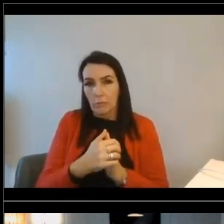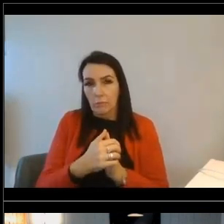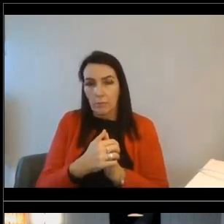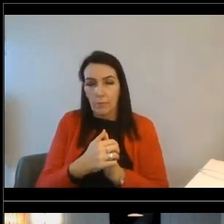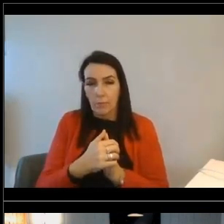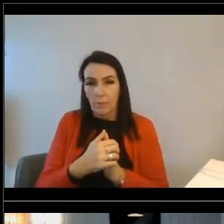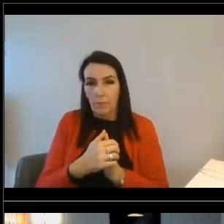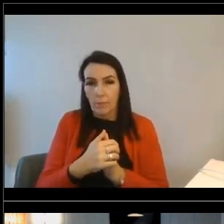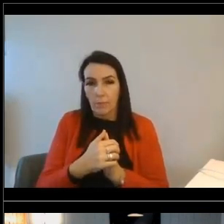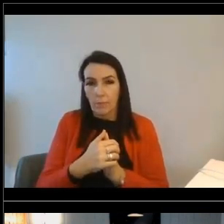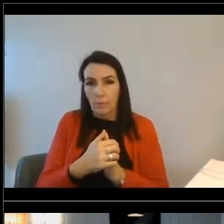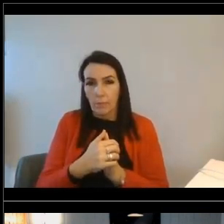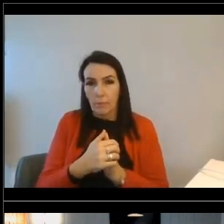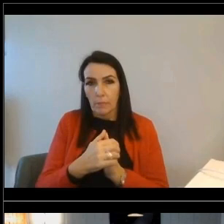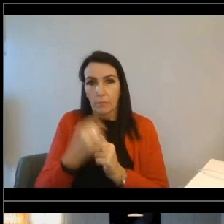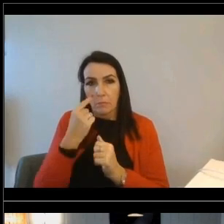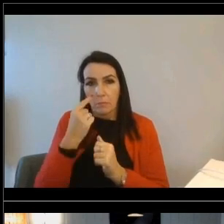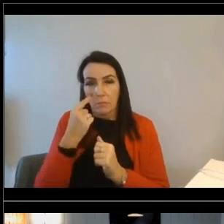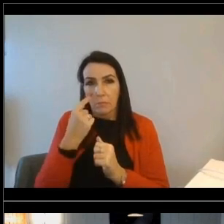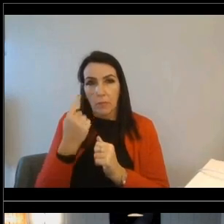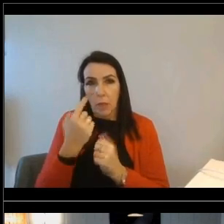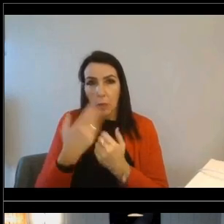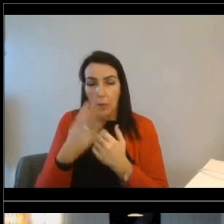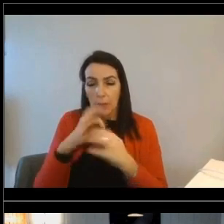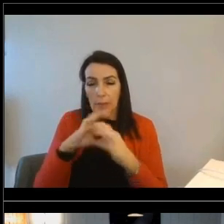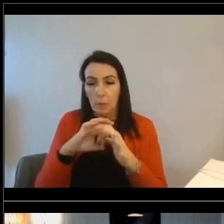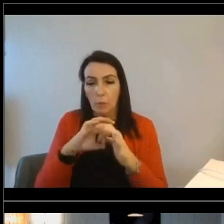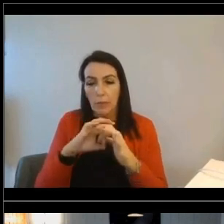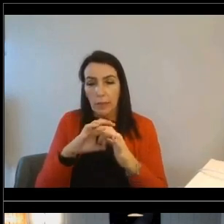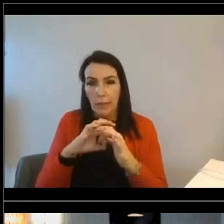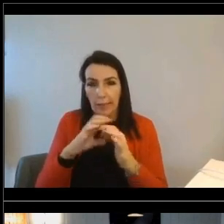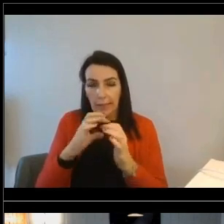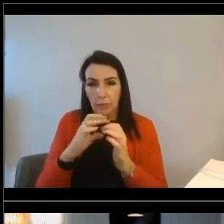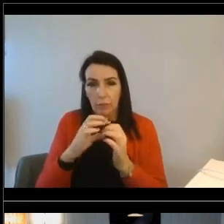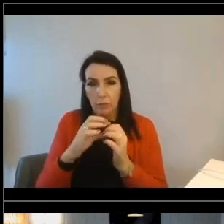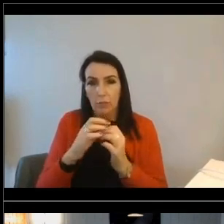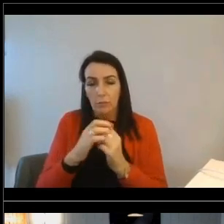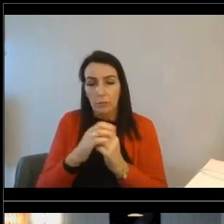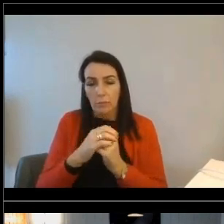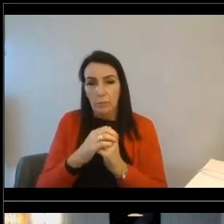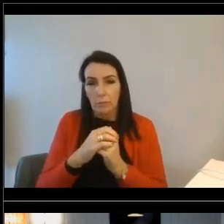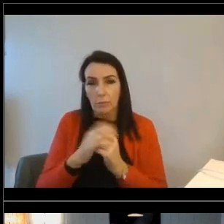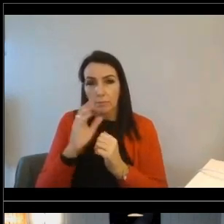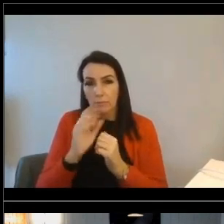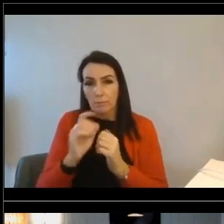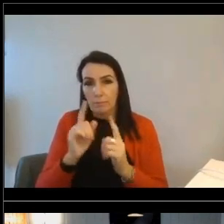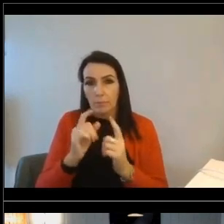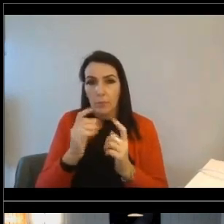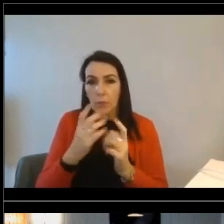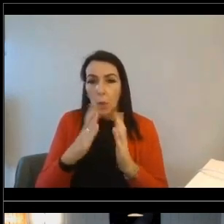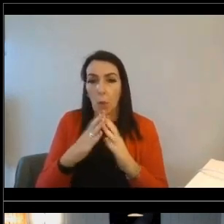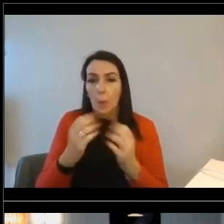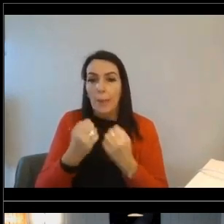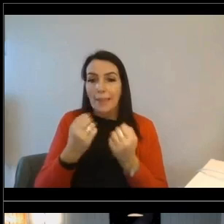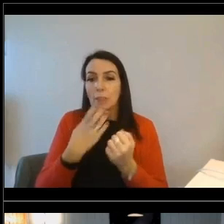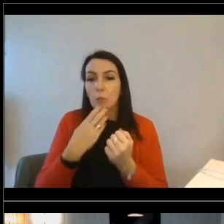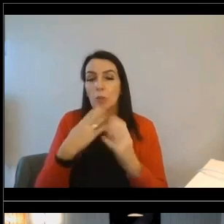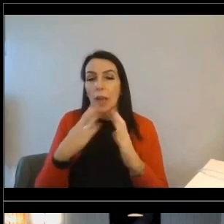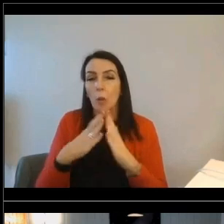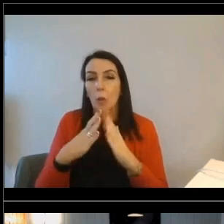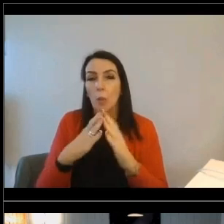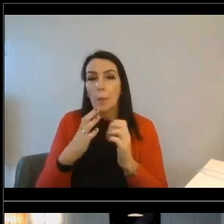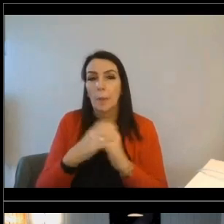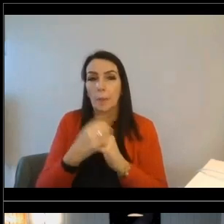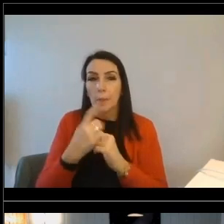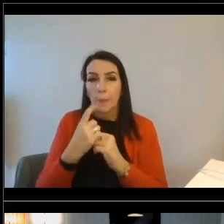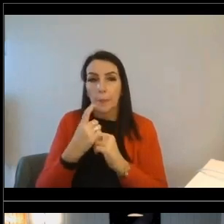There's an option here for someone who's more engaged to let the tool know about their energy use at home. So things like, you know,